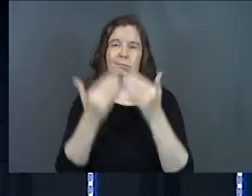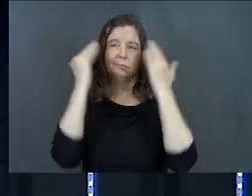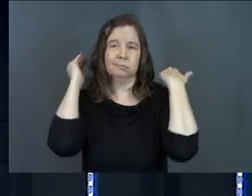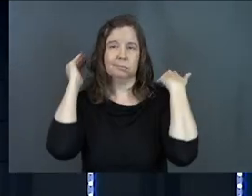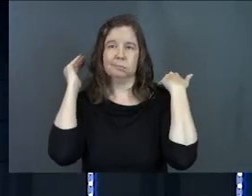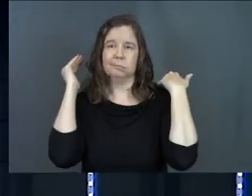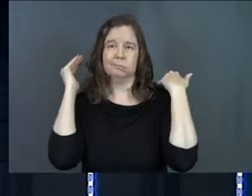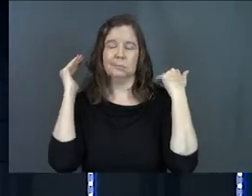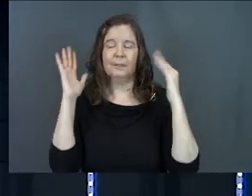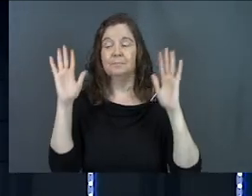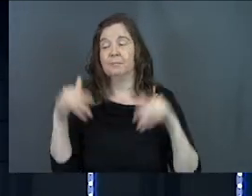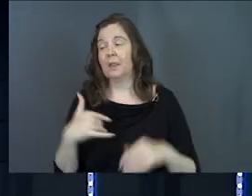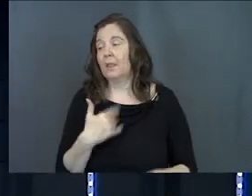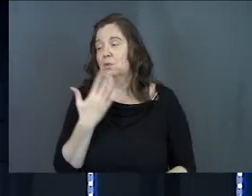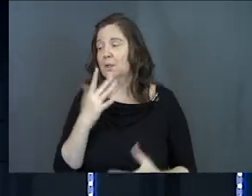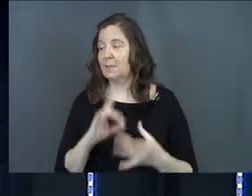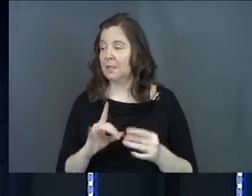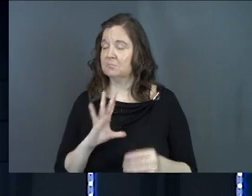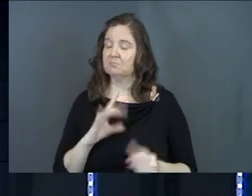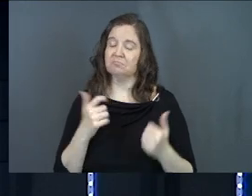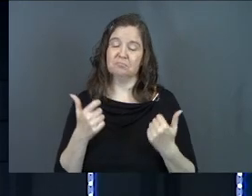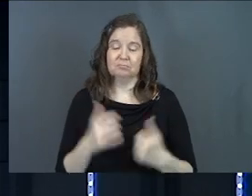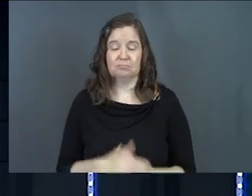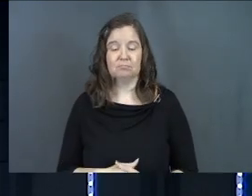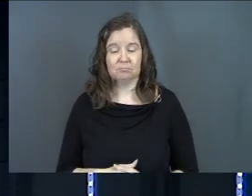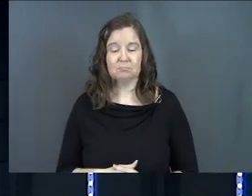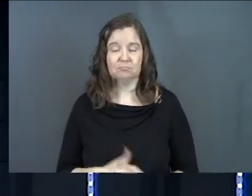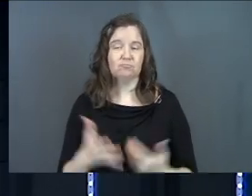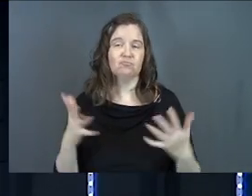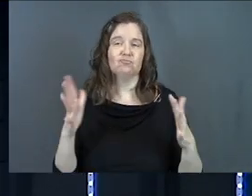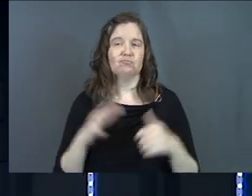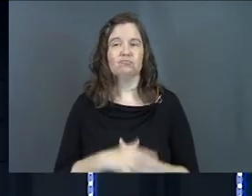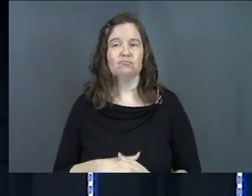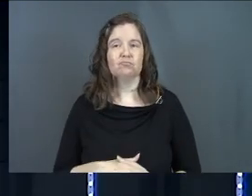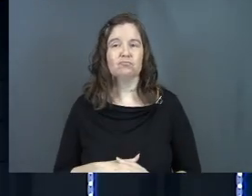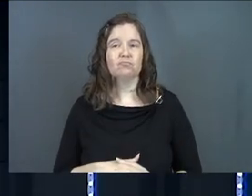by. And we can say, man, that was a good message this morning. Amen.